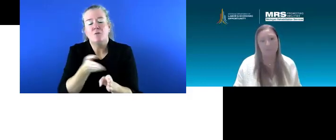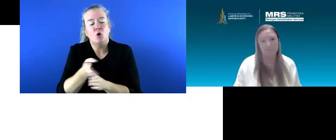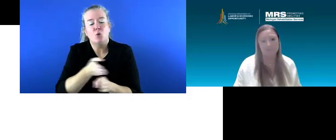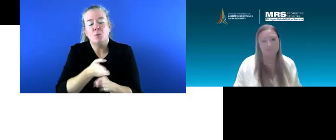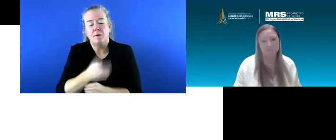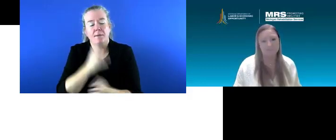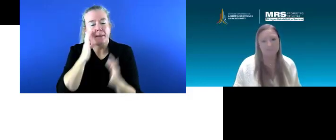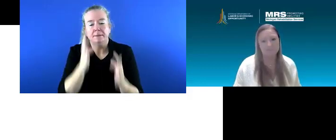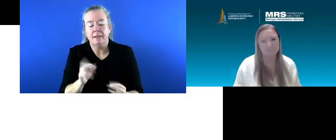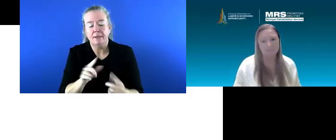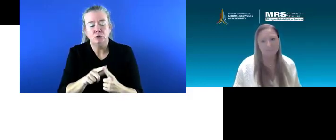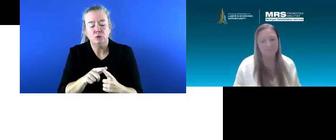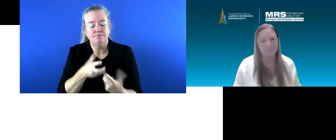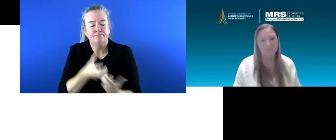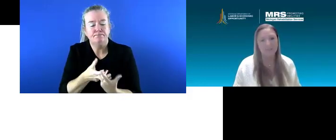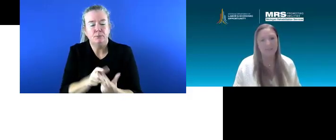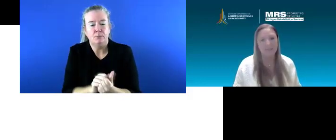they choose.